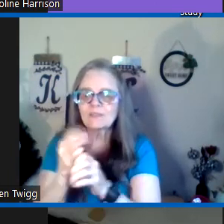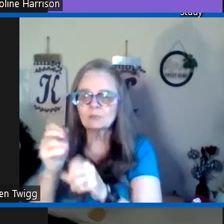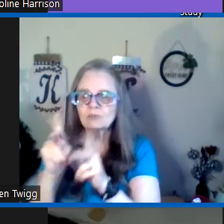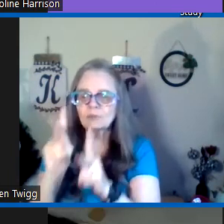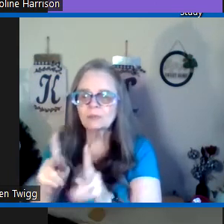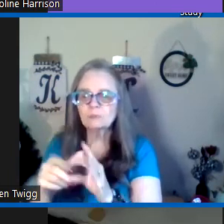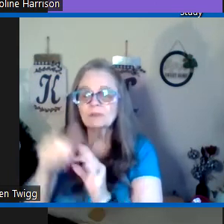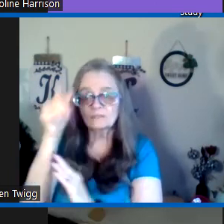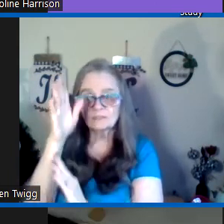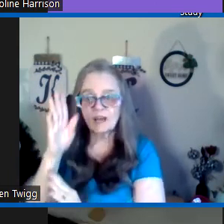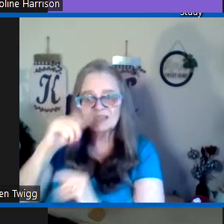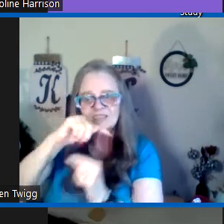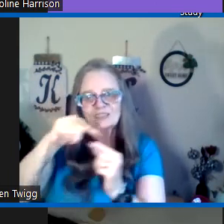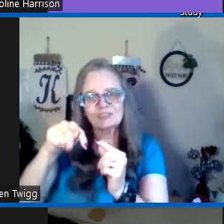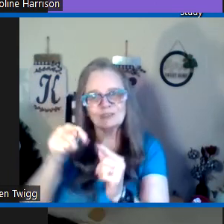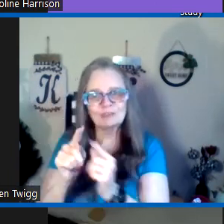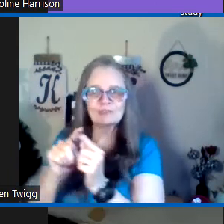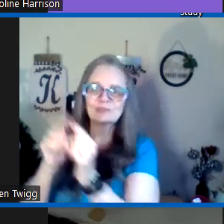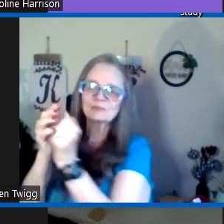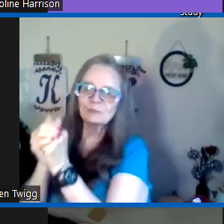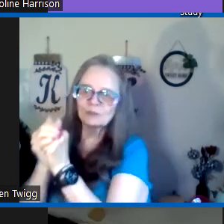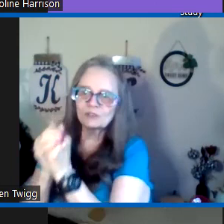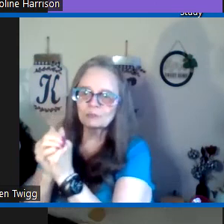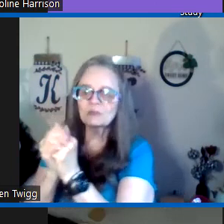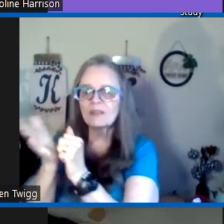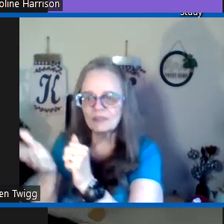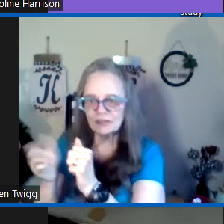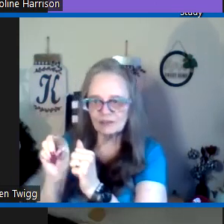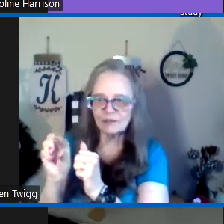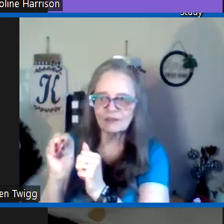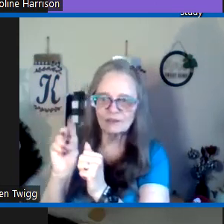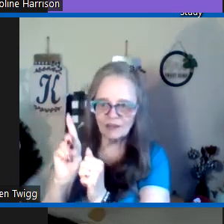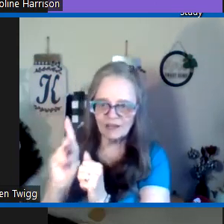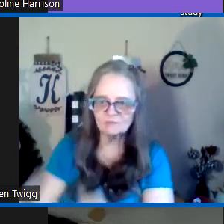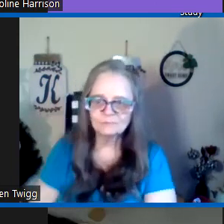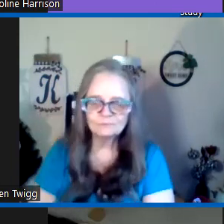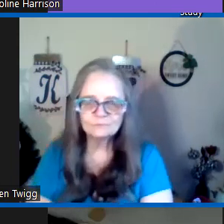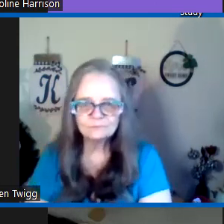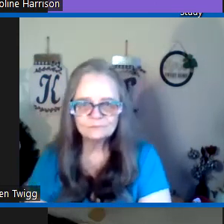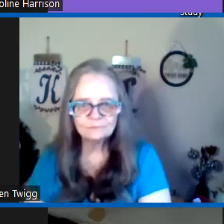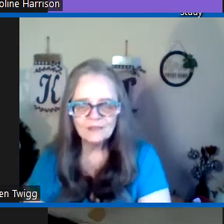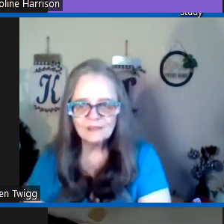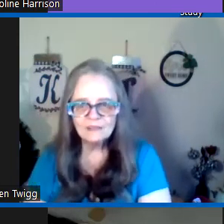get the people of god to turn to worship their god god